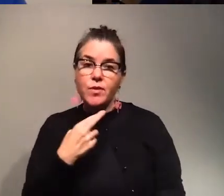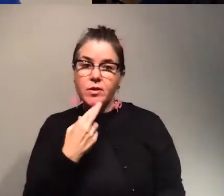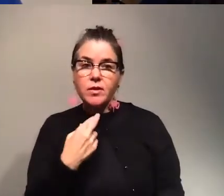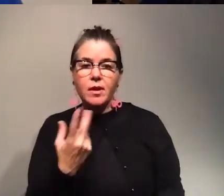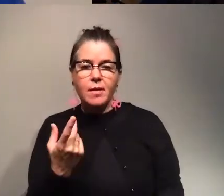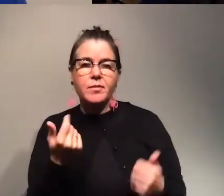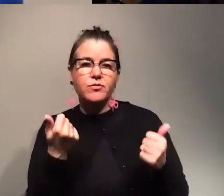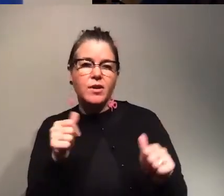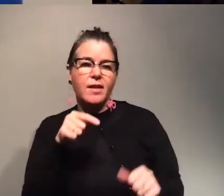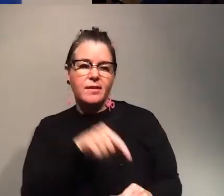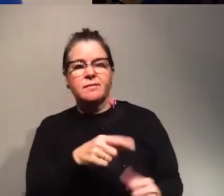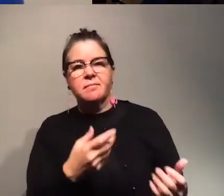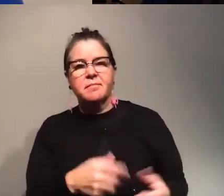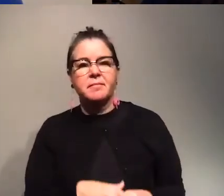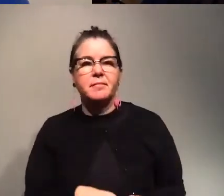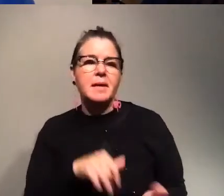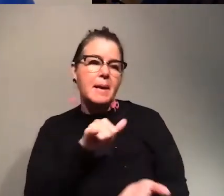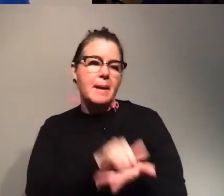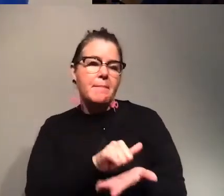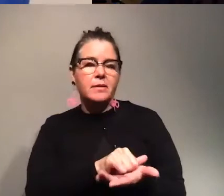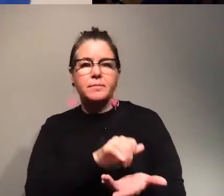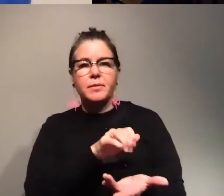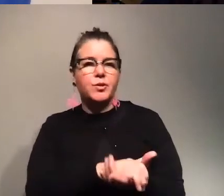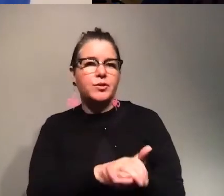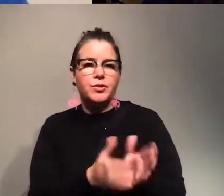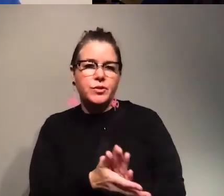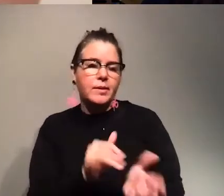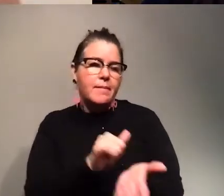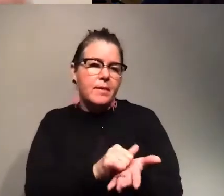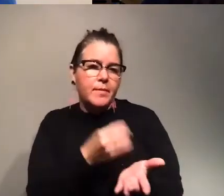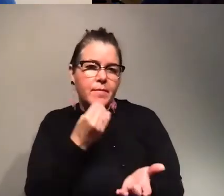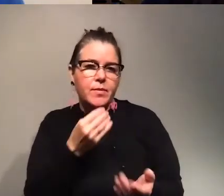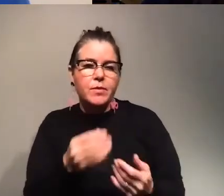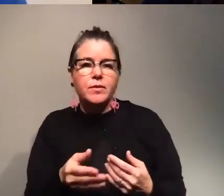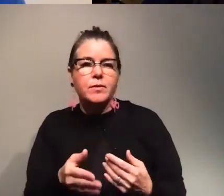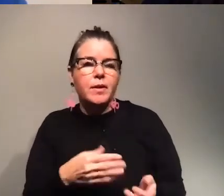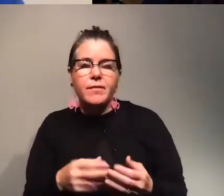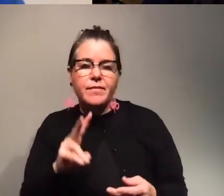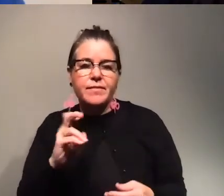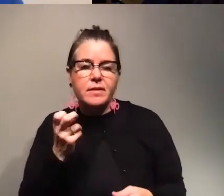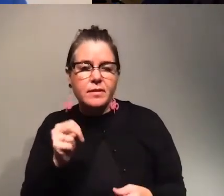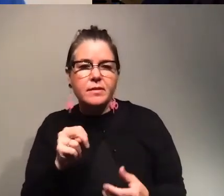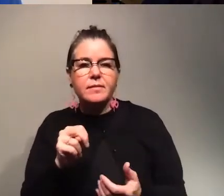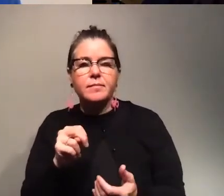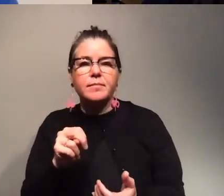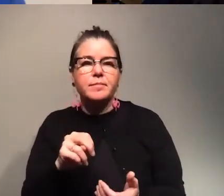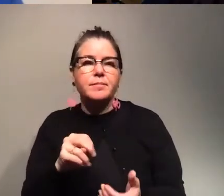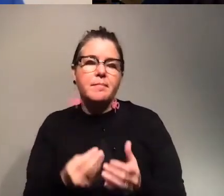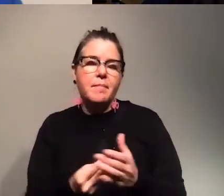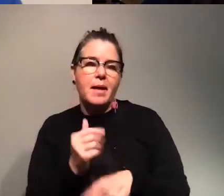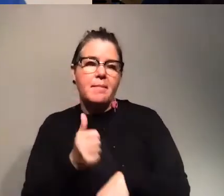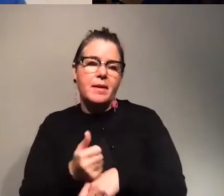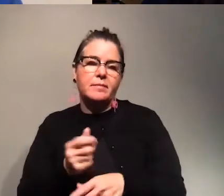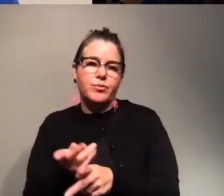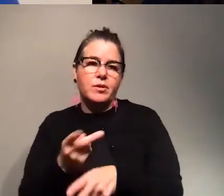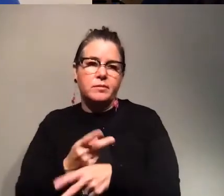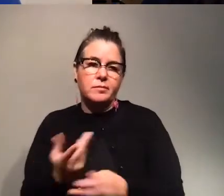i'm going to try this uh impossible uh food or this vegan burger and this hamburger with lunch with products and then